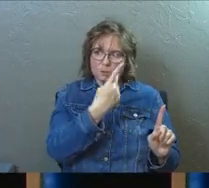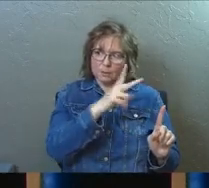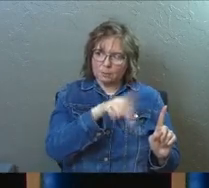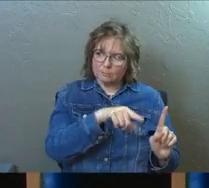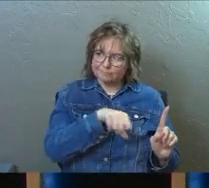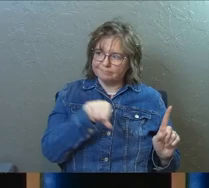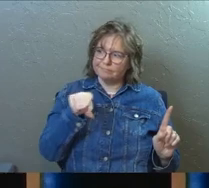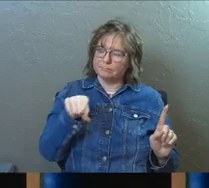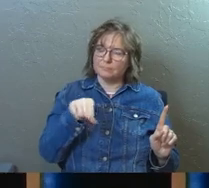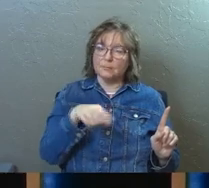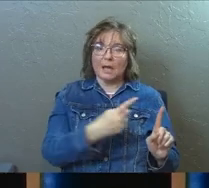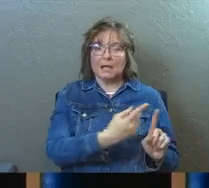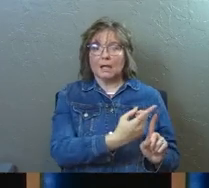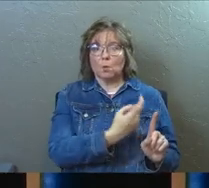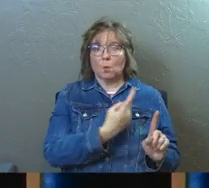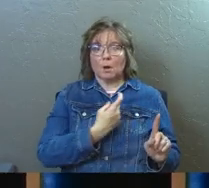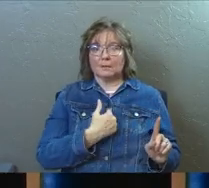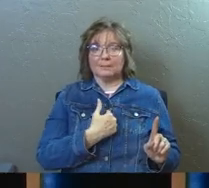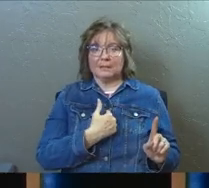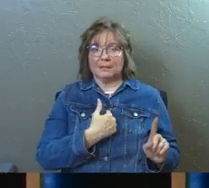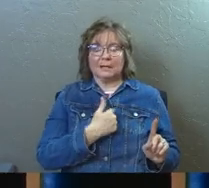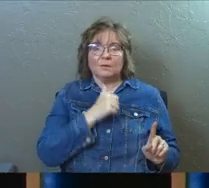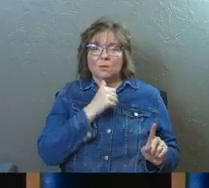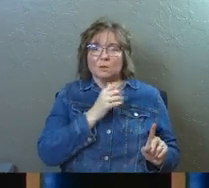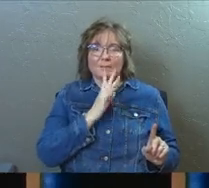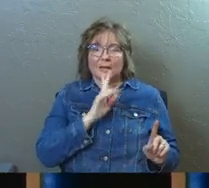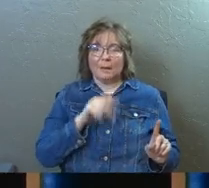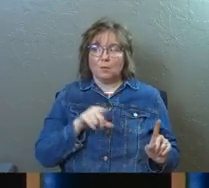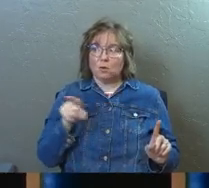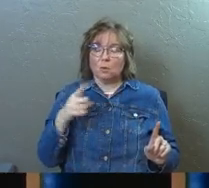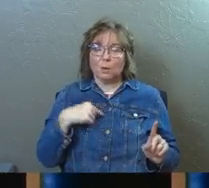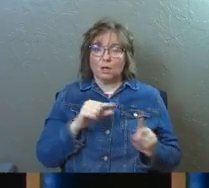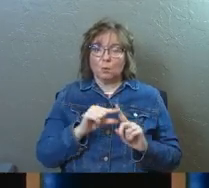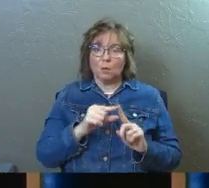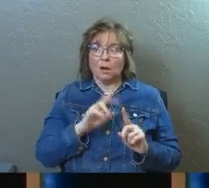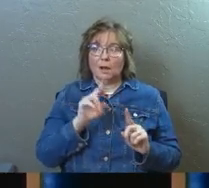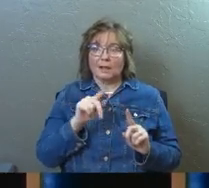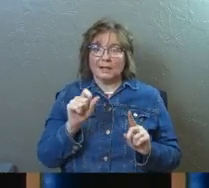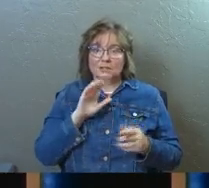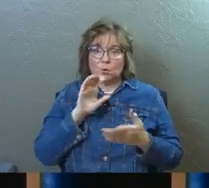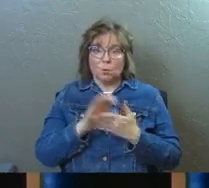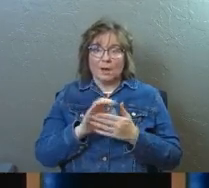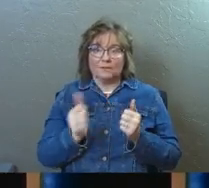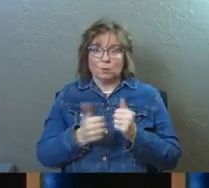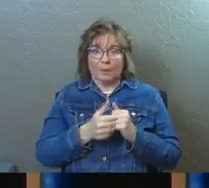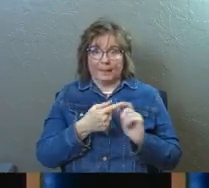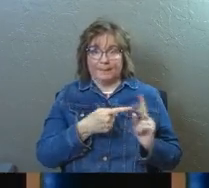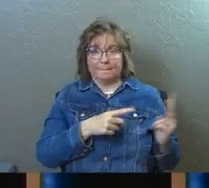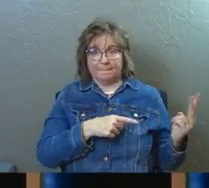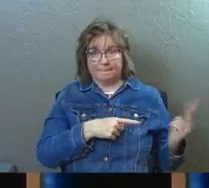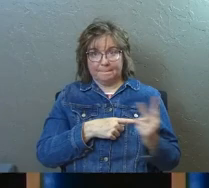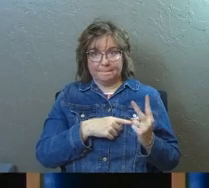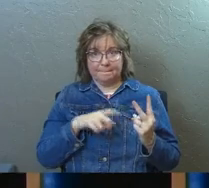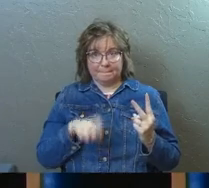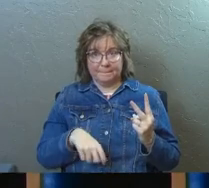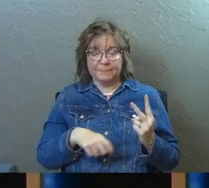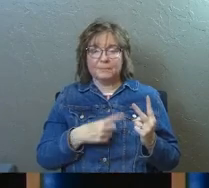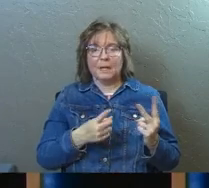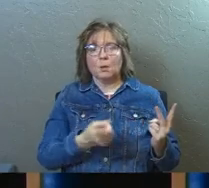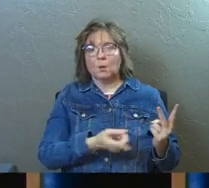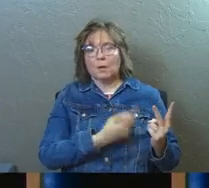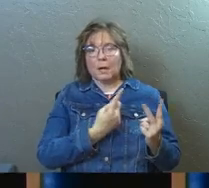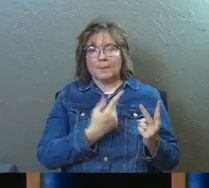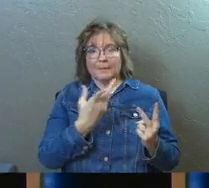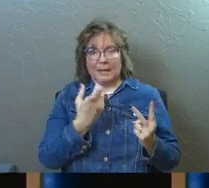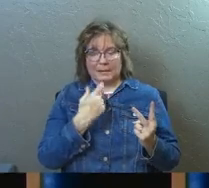to me because he's super humble and he won't even speak to that person what his word is unless his wife is right next to him. And he'll